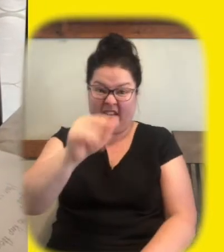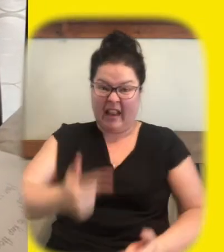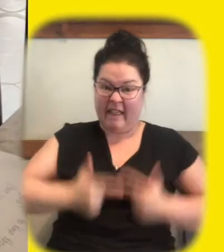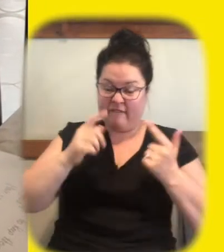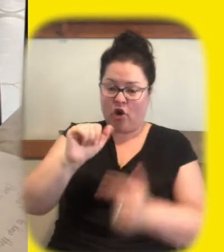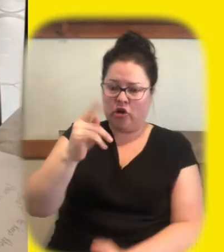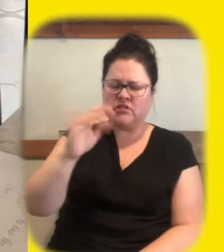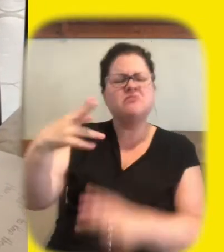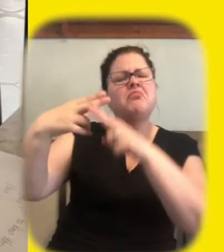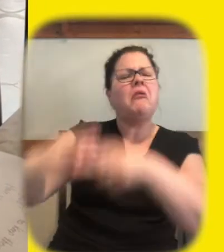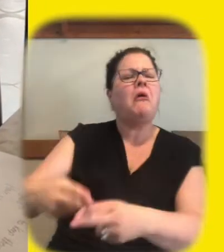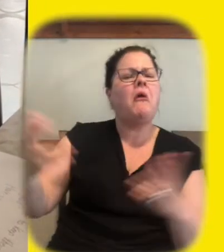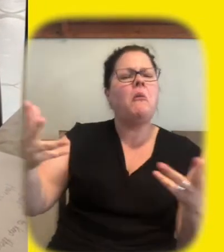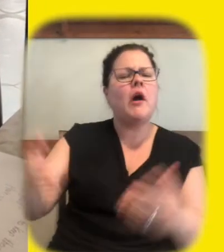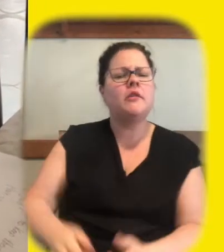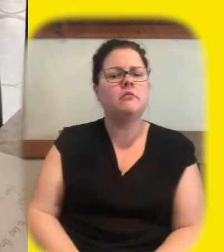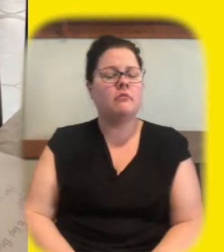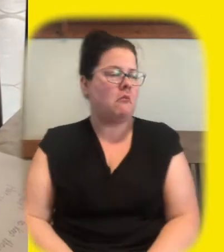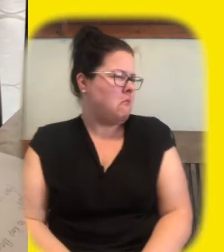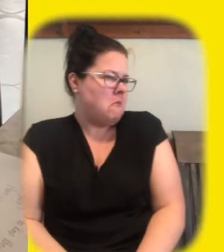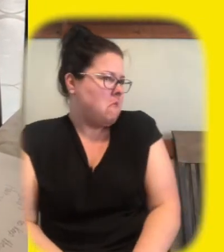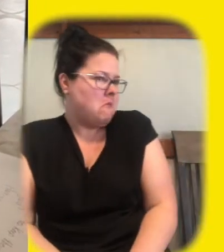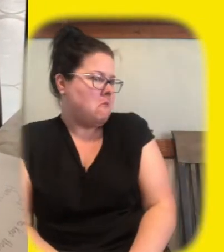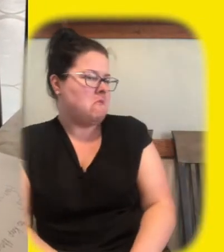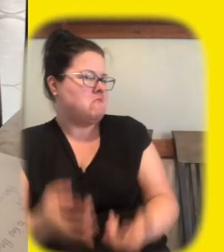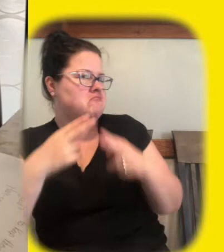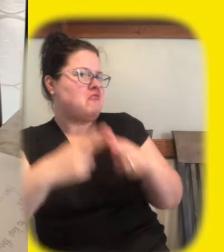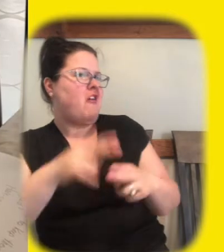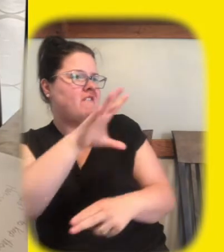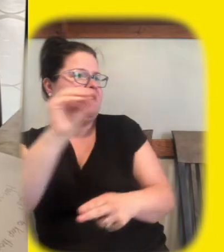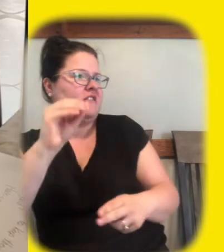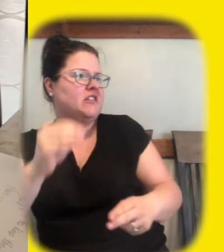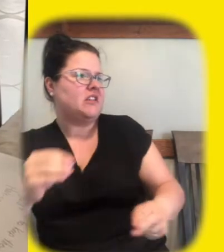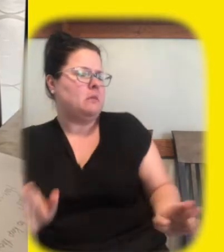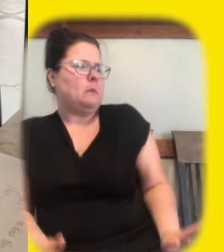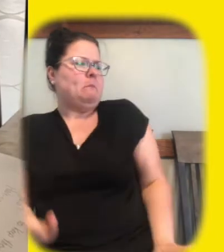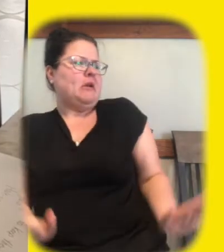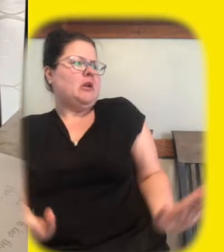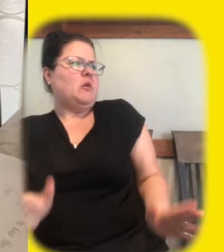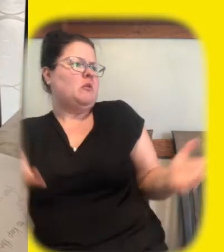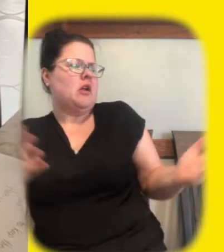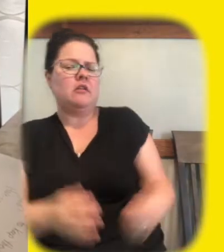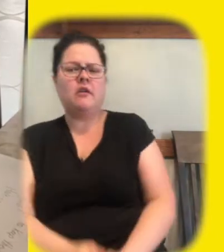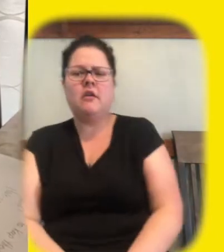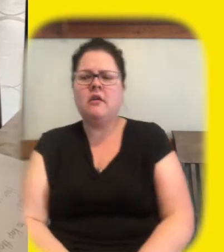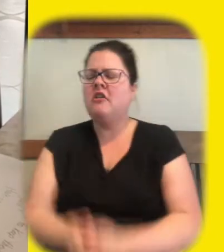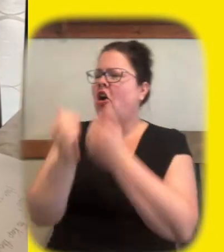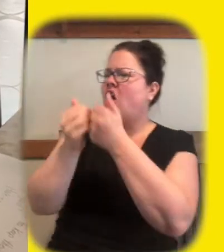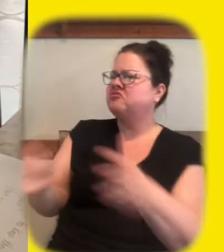i don't know simon what do you call 50 penguins in the arctic what what